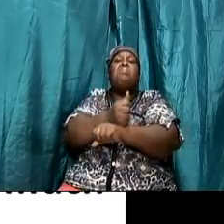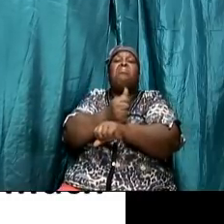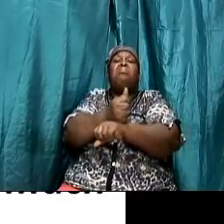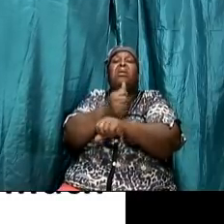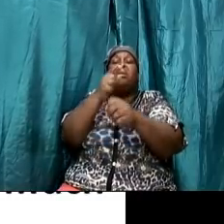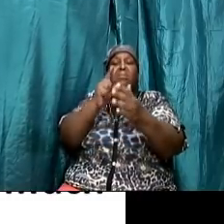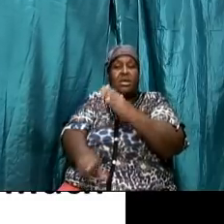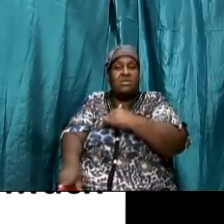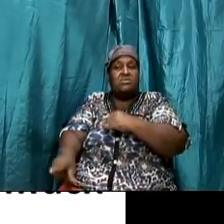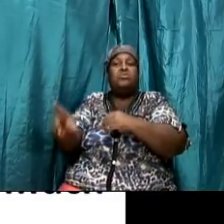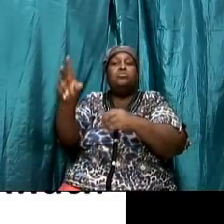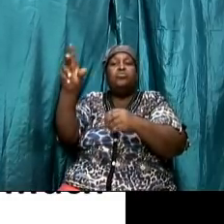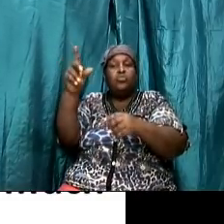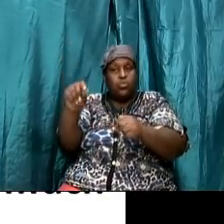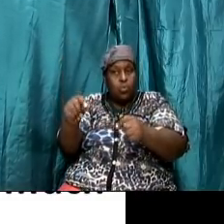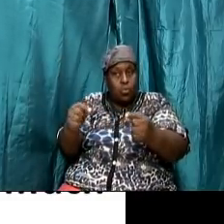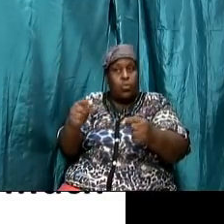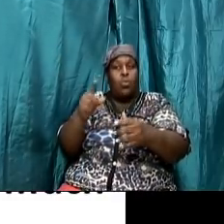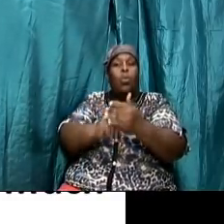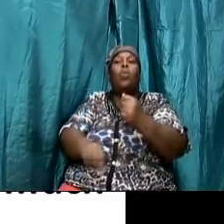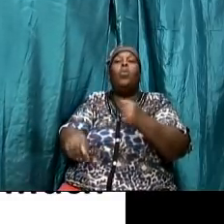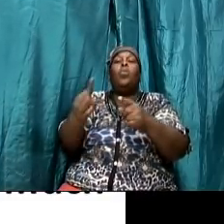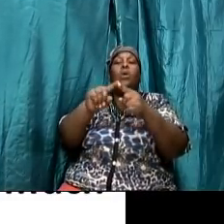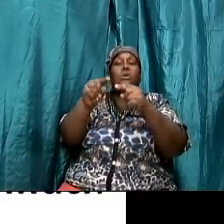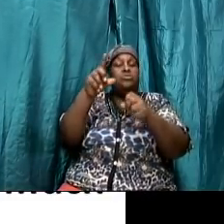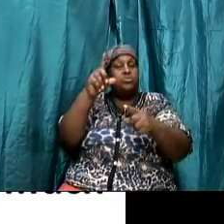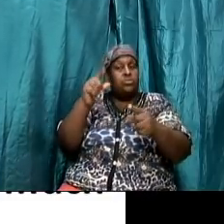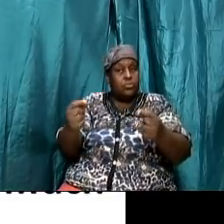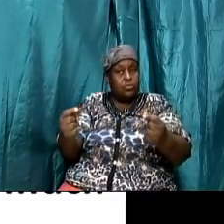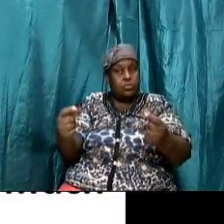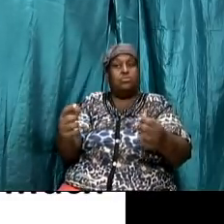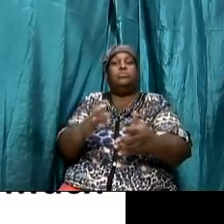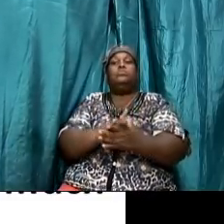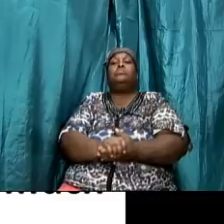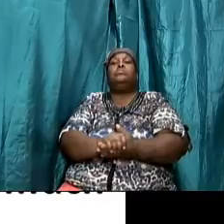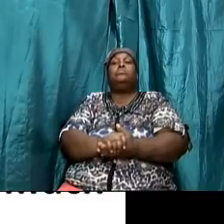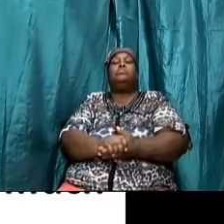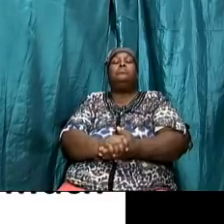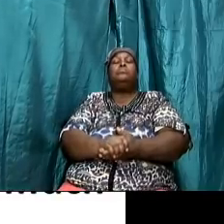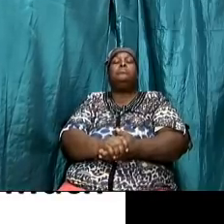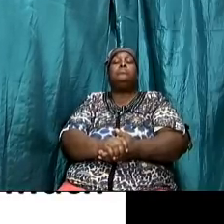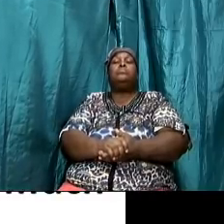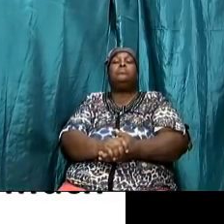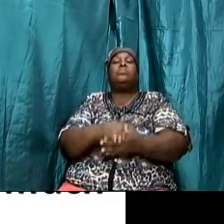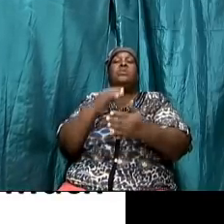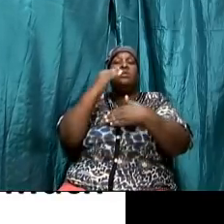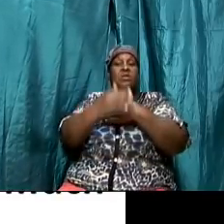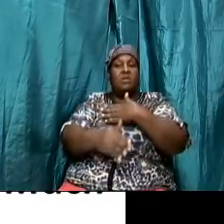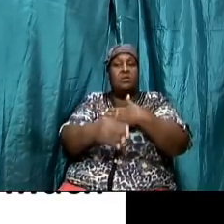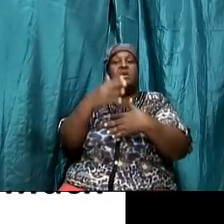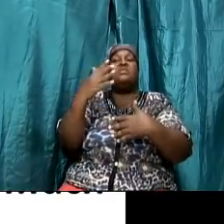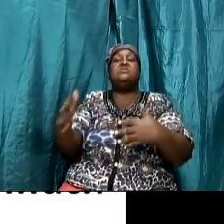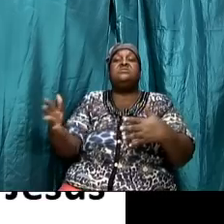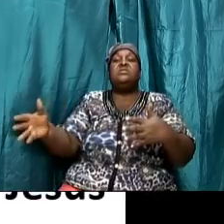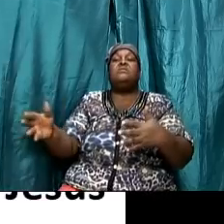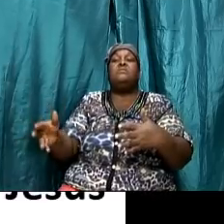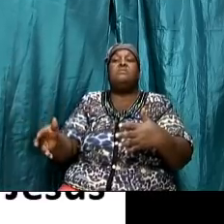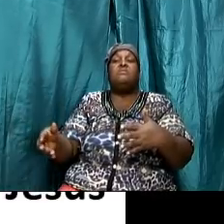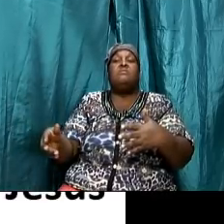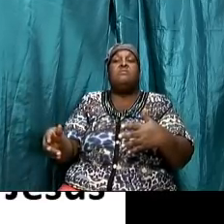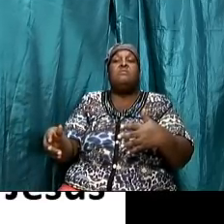supposed to do and i'm going to come back to this point the next thing is that crisis